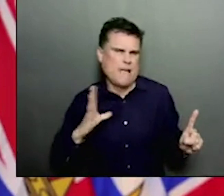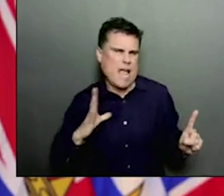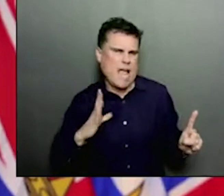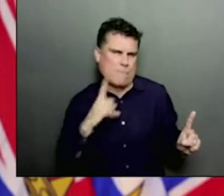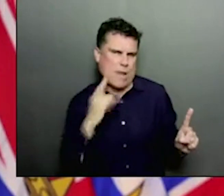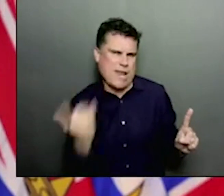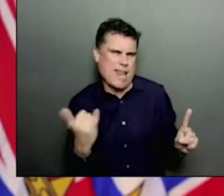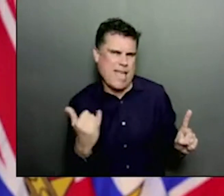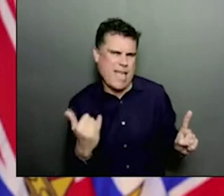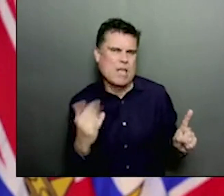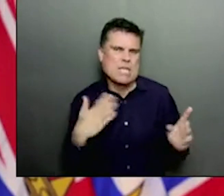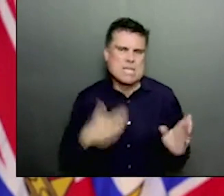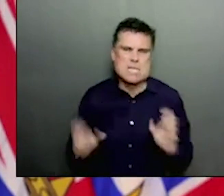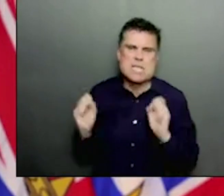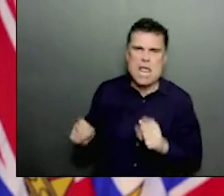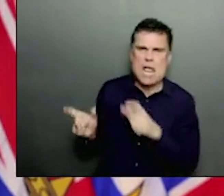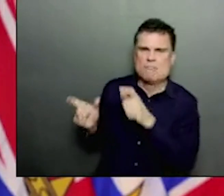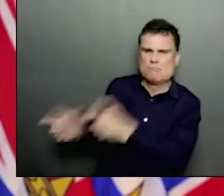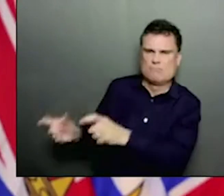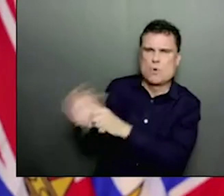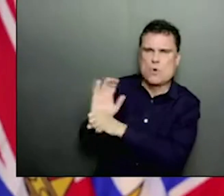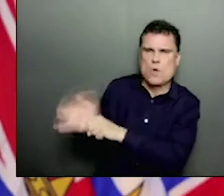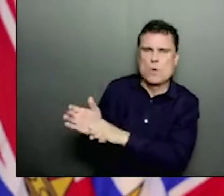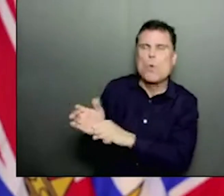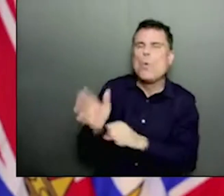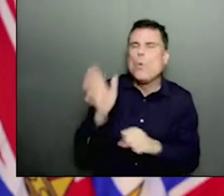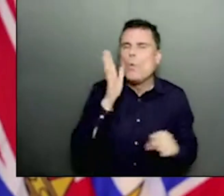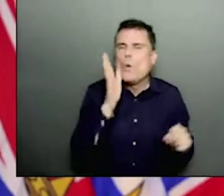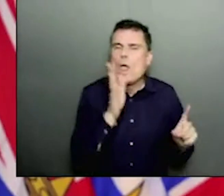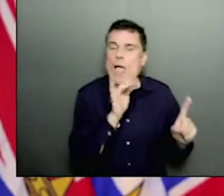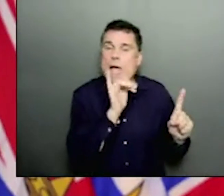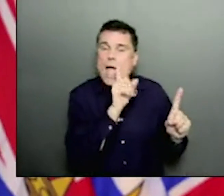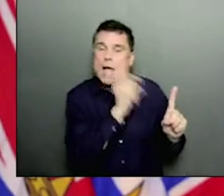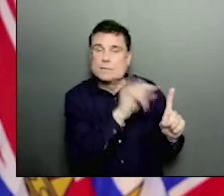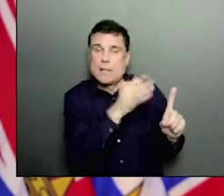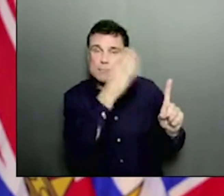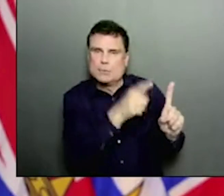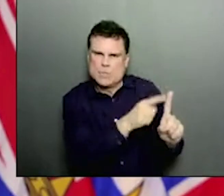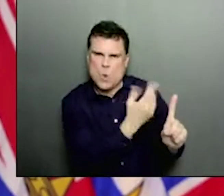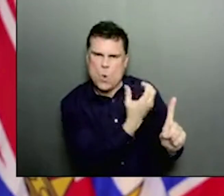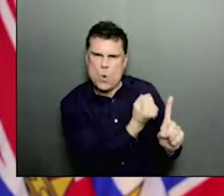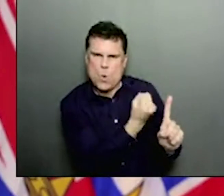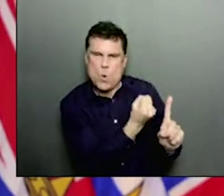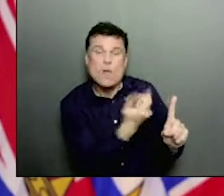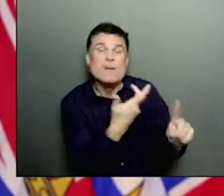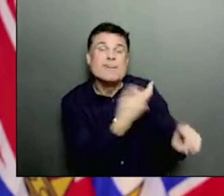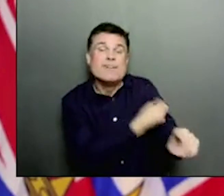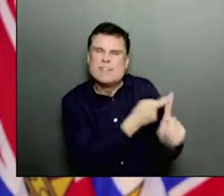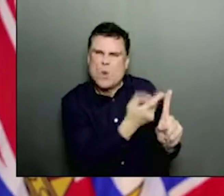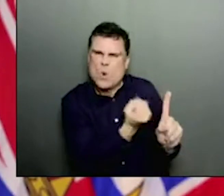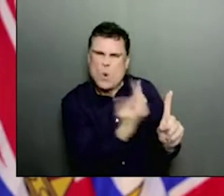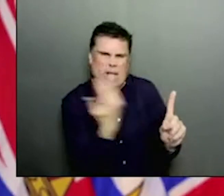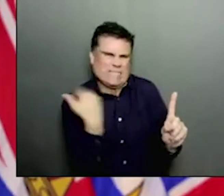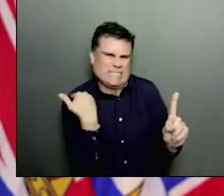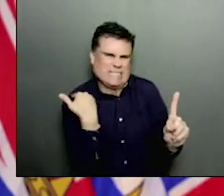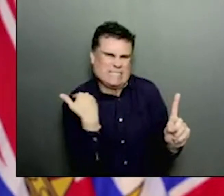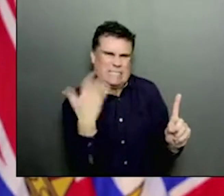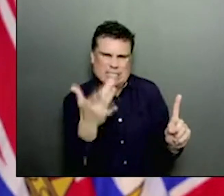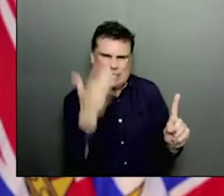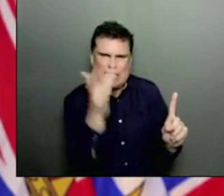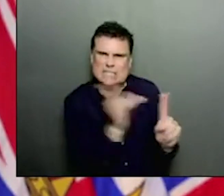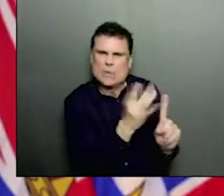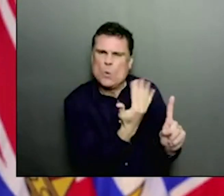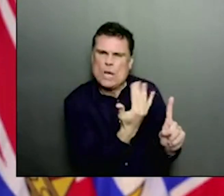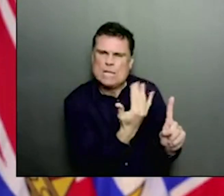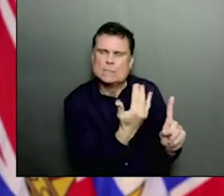negative effects and what we believe it will do, knowing how other vaccines work, will boost that immune response that you got from